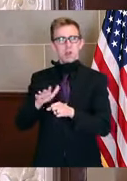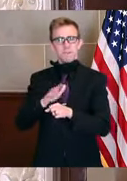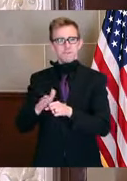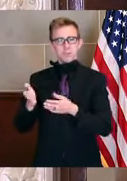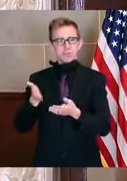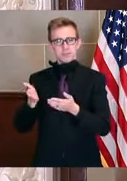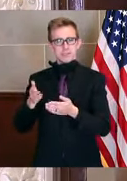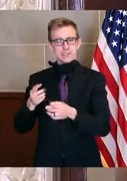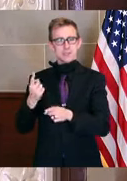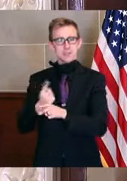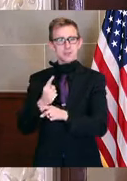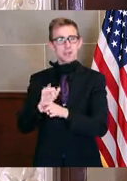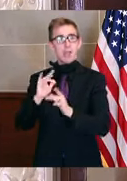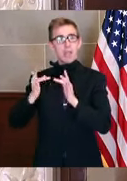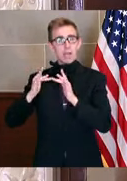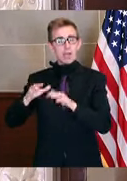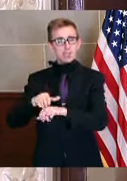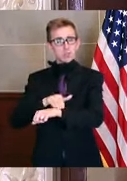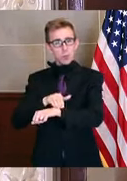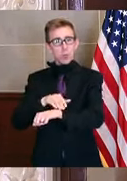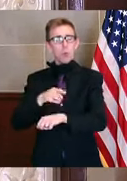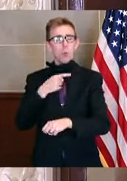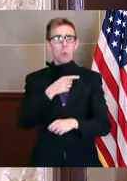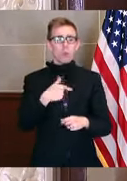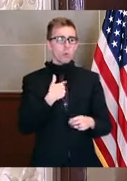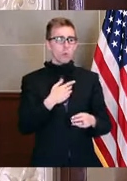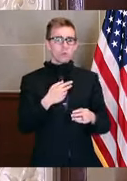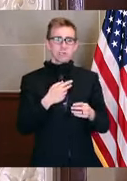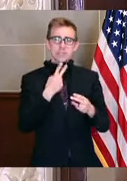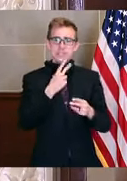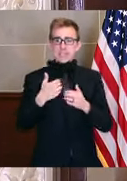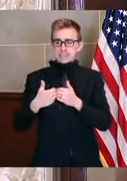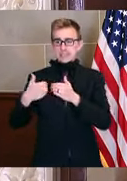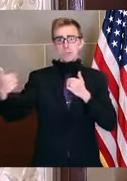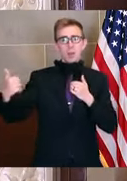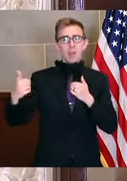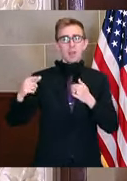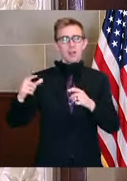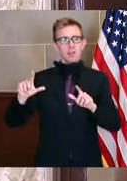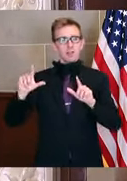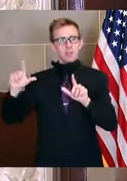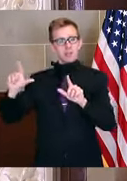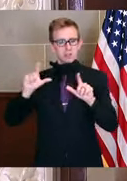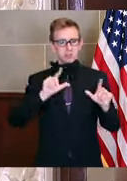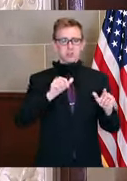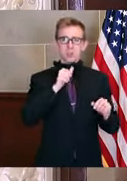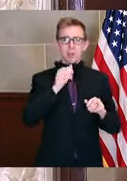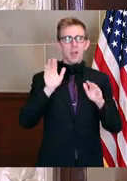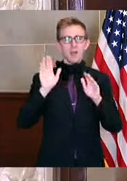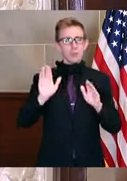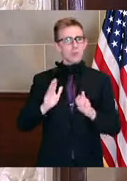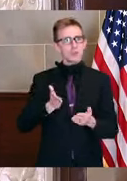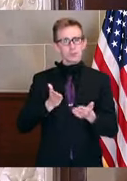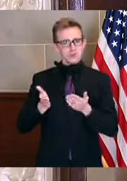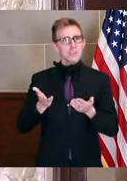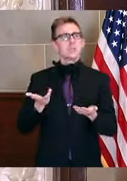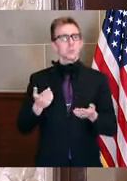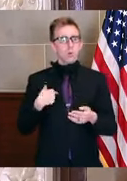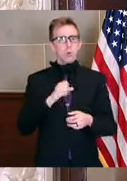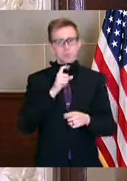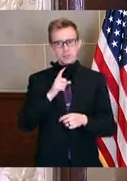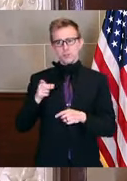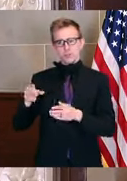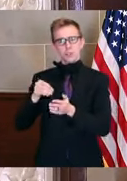inequities that we're seeing for our students are exasperated during this time of separation. And so we need to make sure that our all students across the state